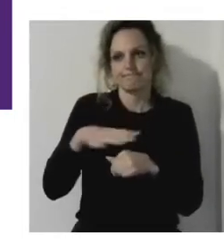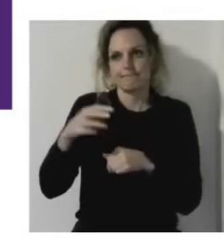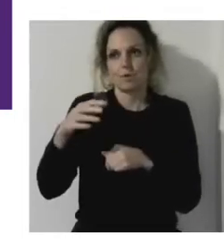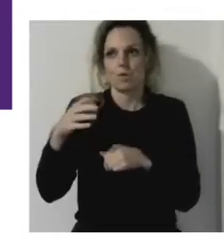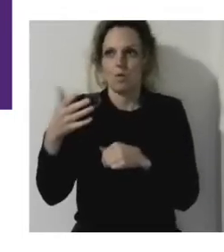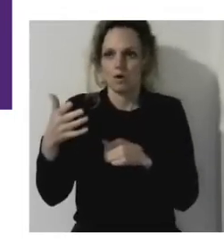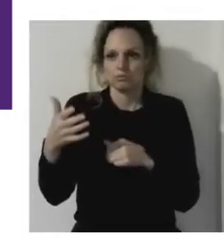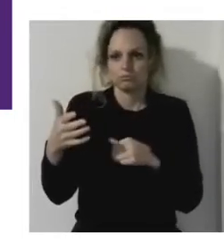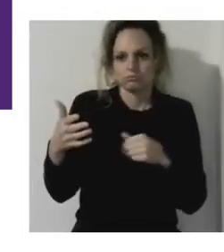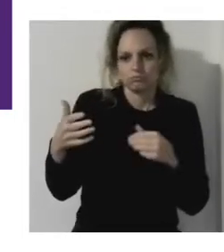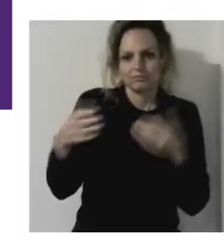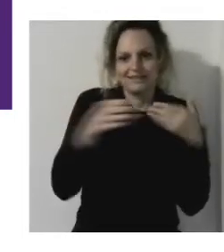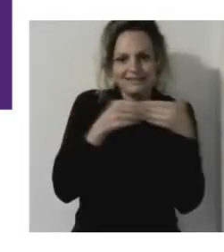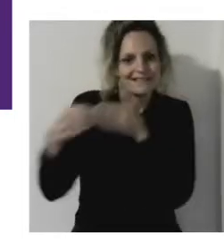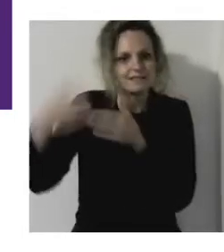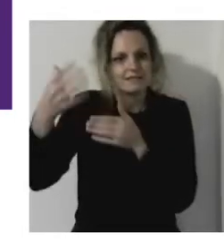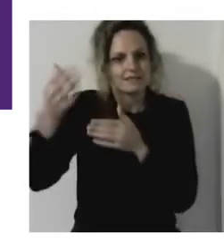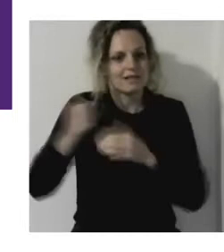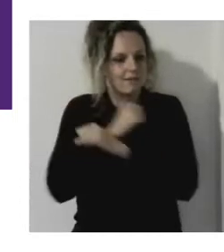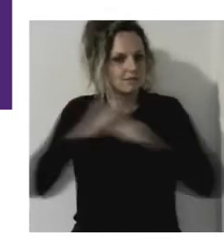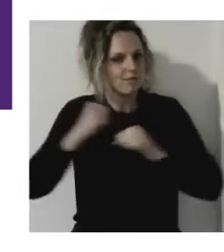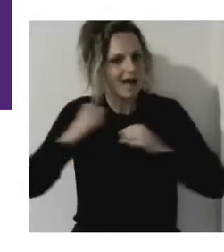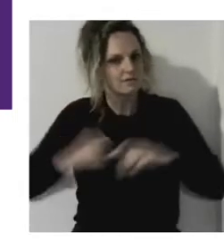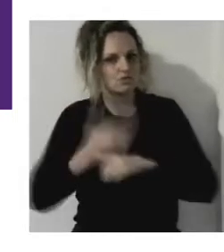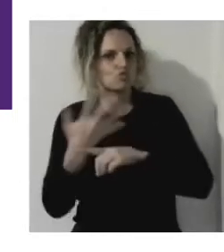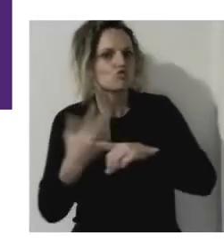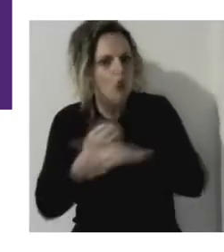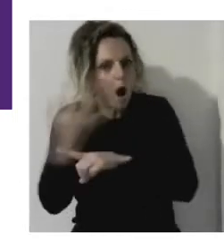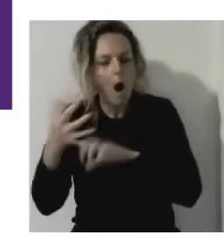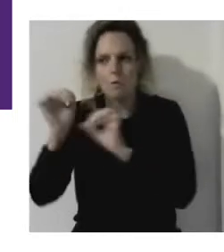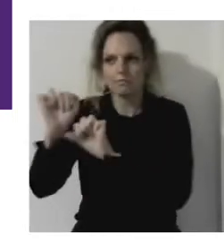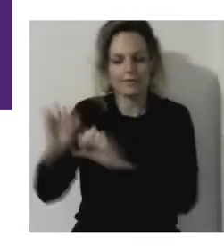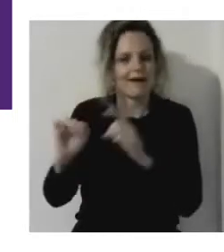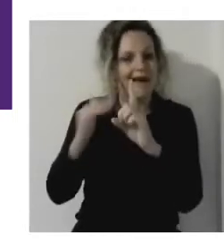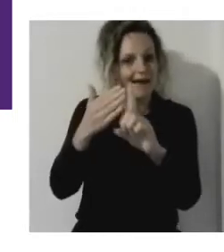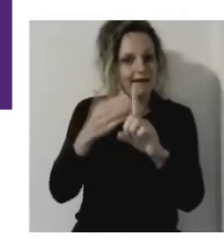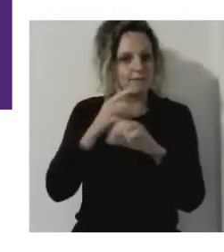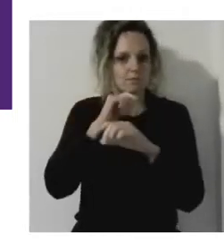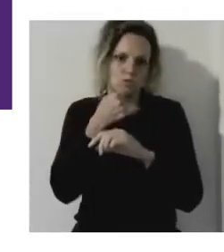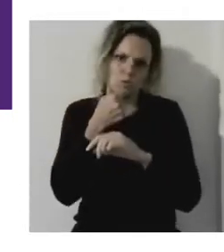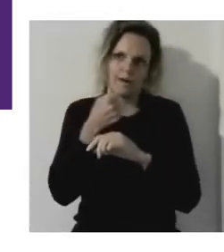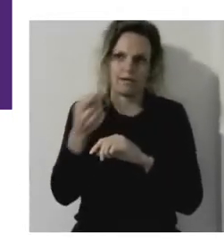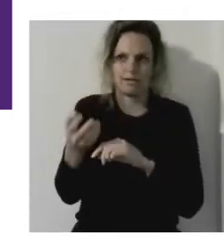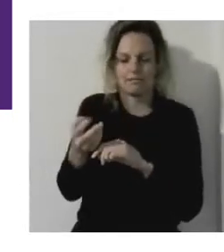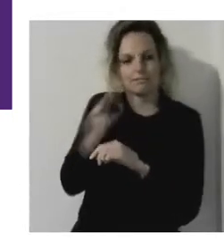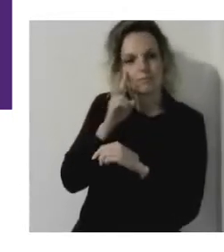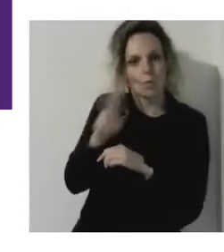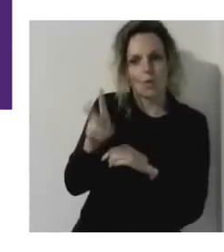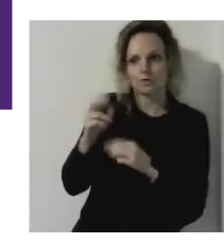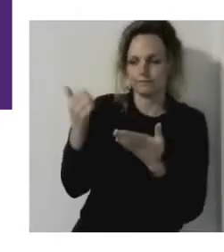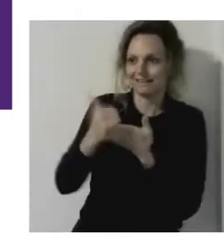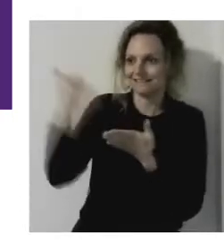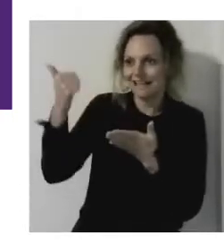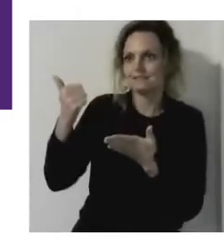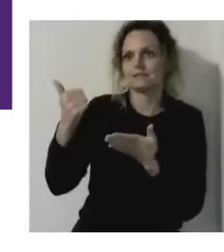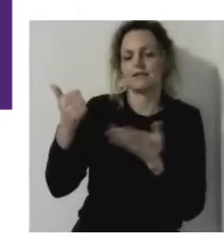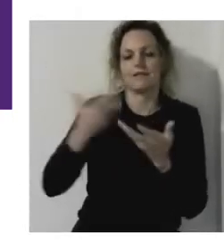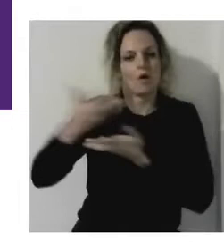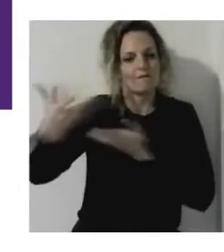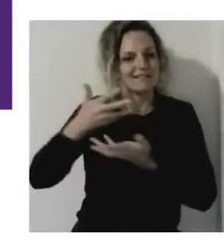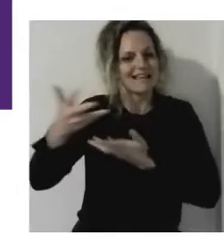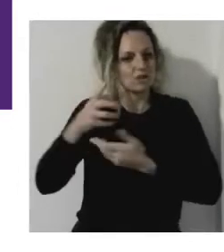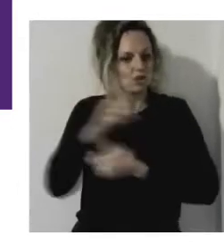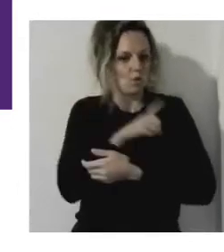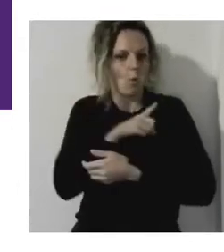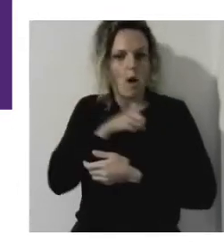to grow the organisations around them. And so you'll hear a fantastic conversation between Rama and Johan about why Johan built the business he did